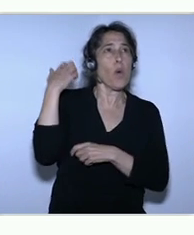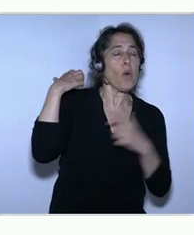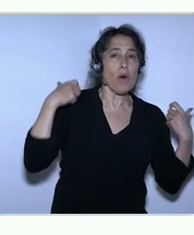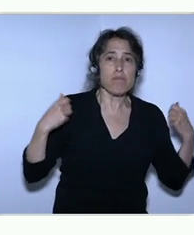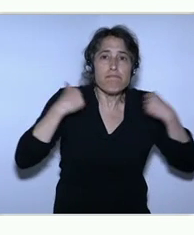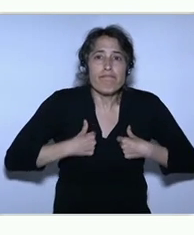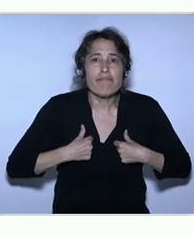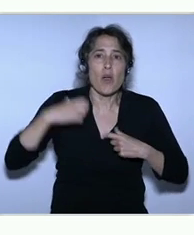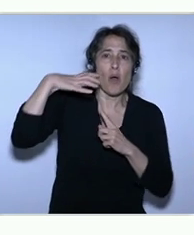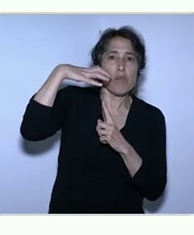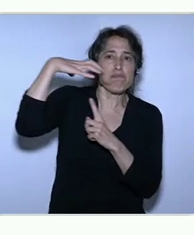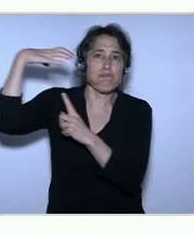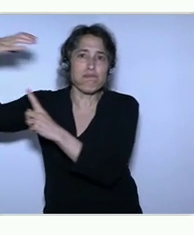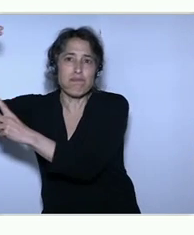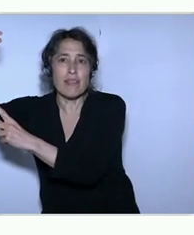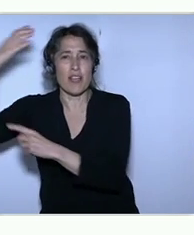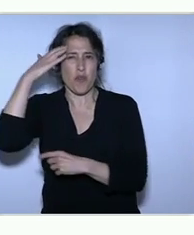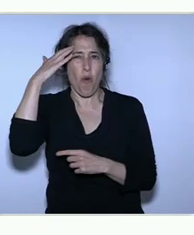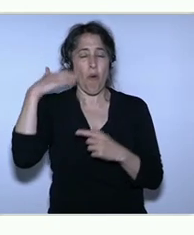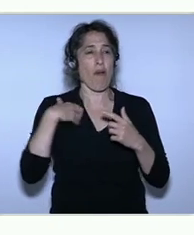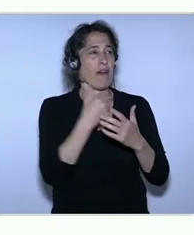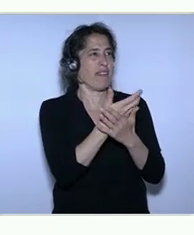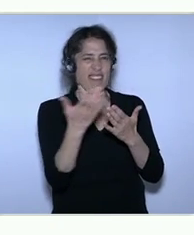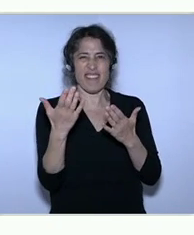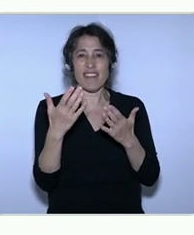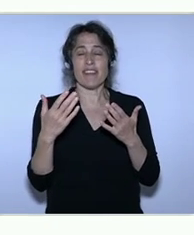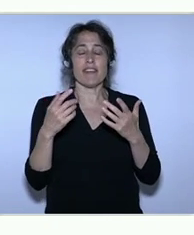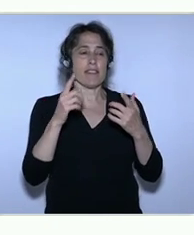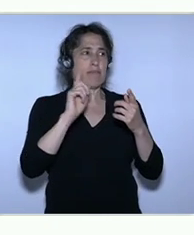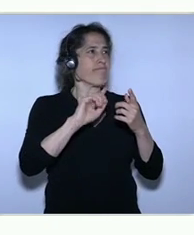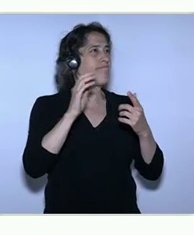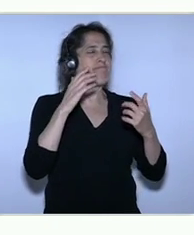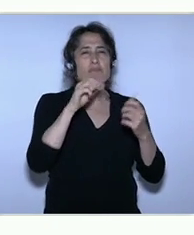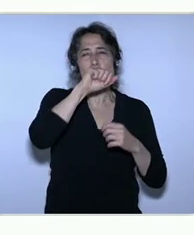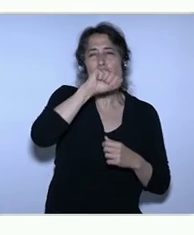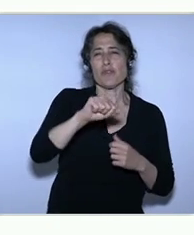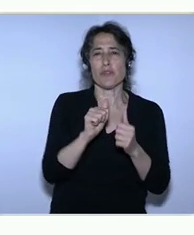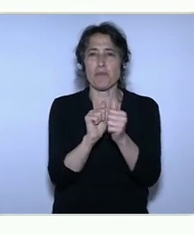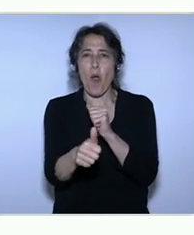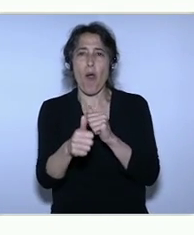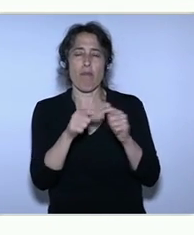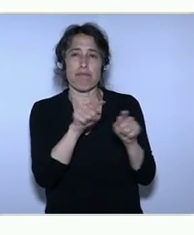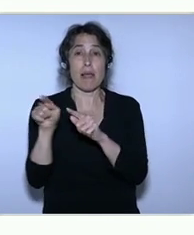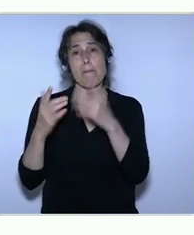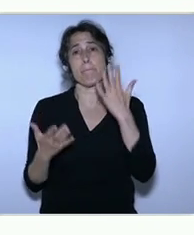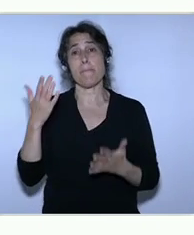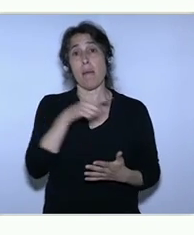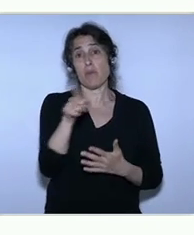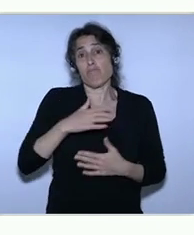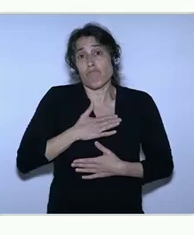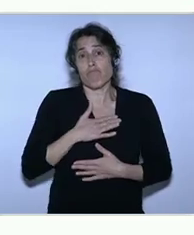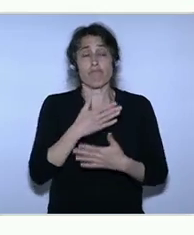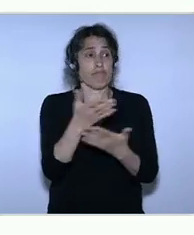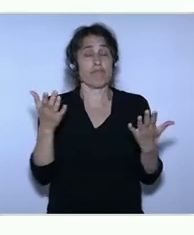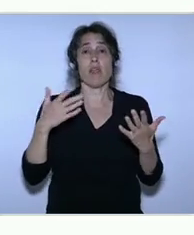your action sports film and you want to be able to get your GoPro video of you